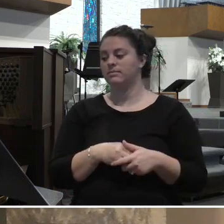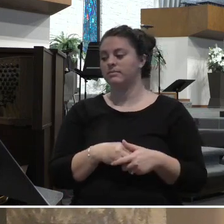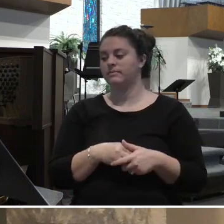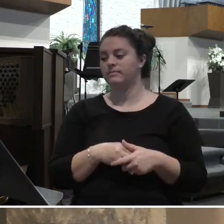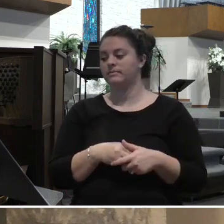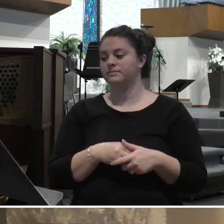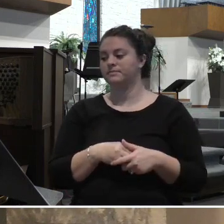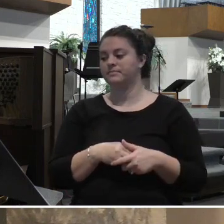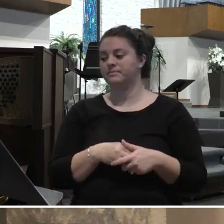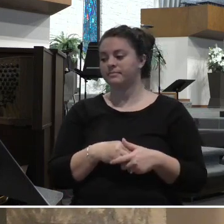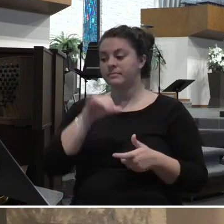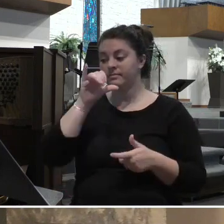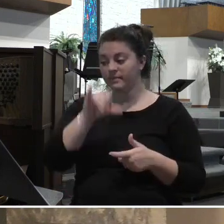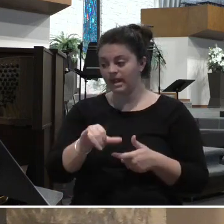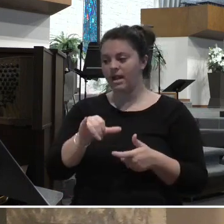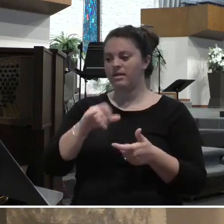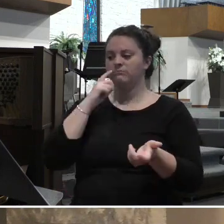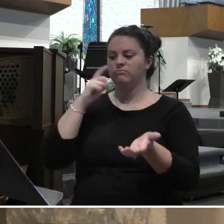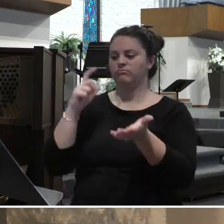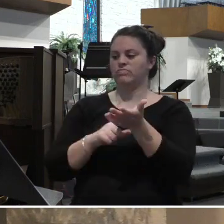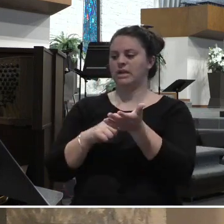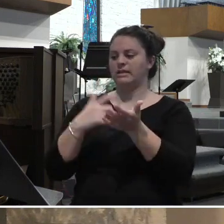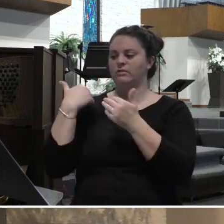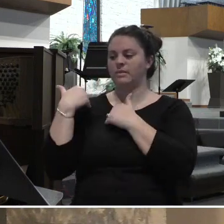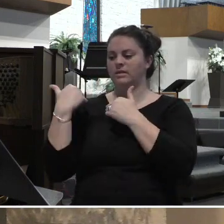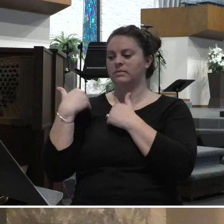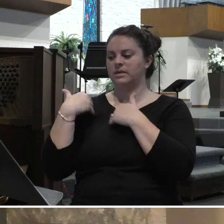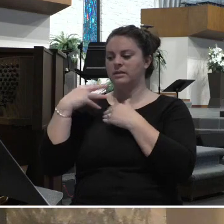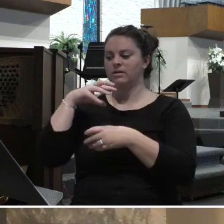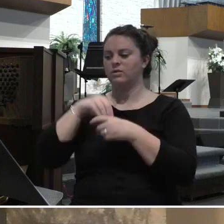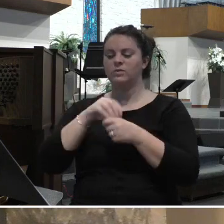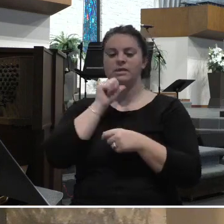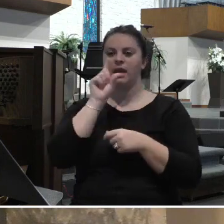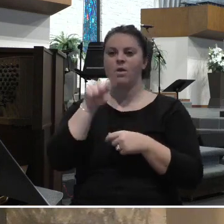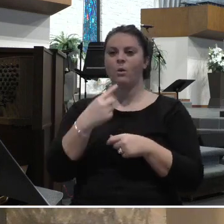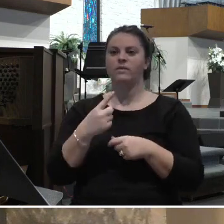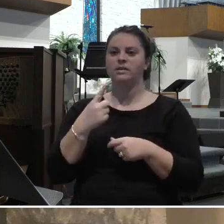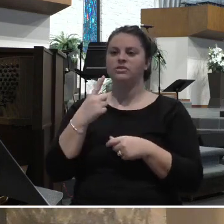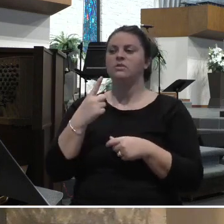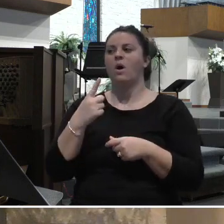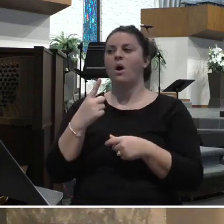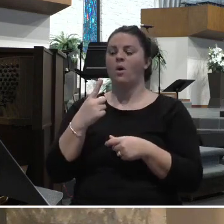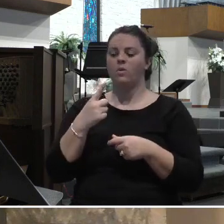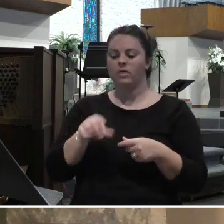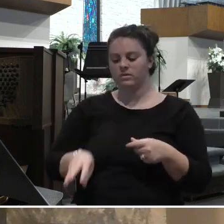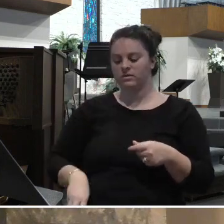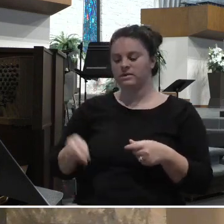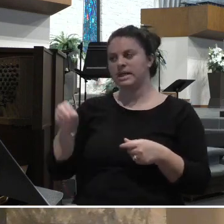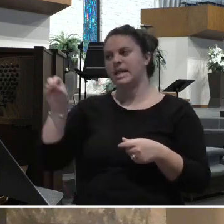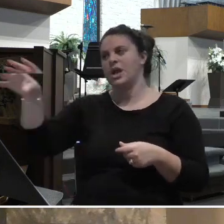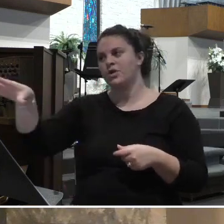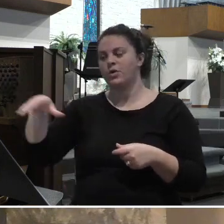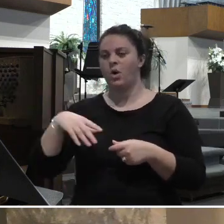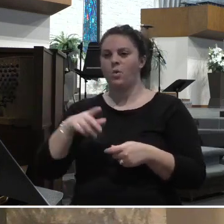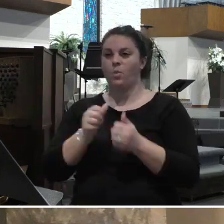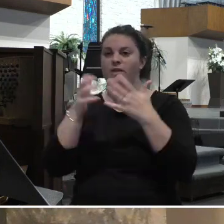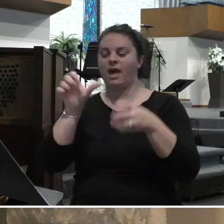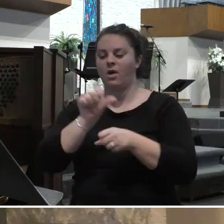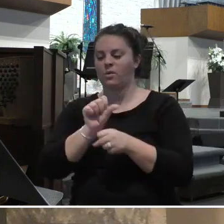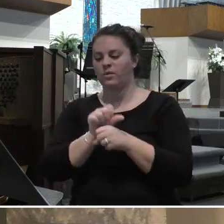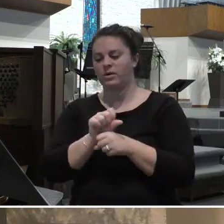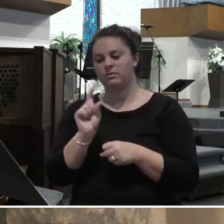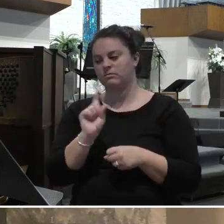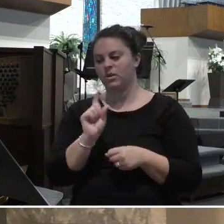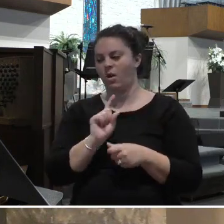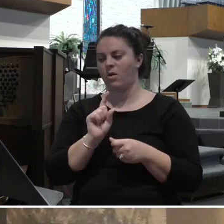In God's kingdom, there's always enough. There's always work. Everybody is always allowed